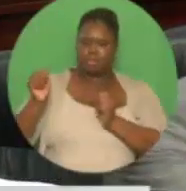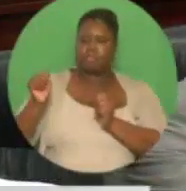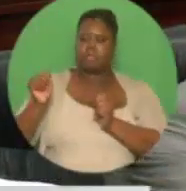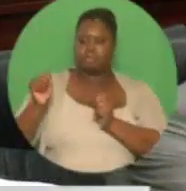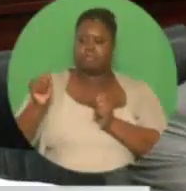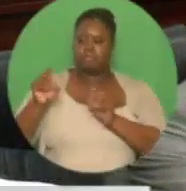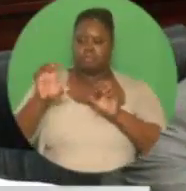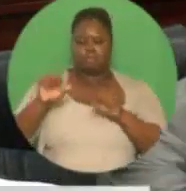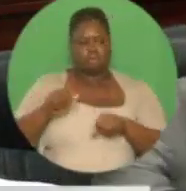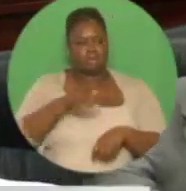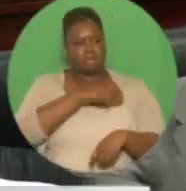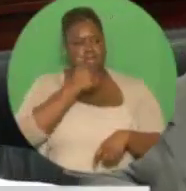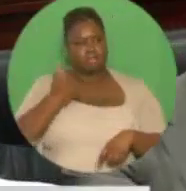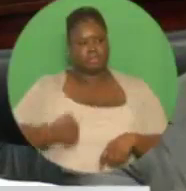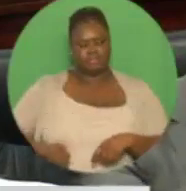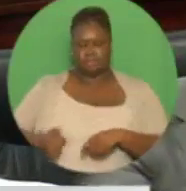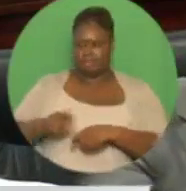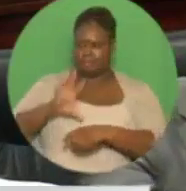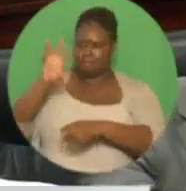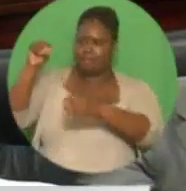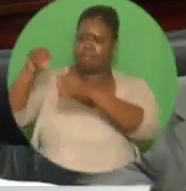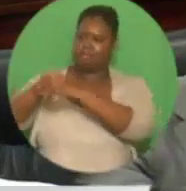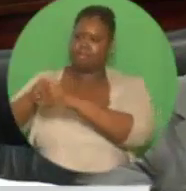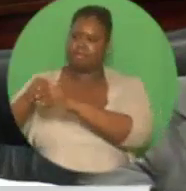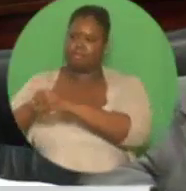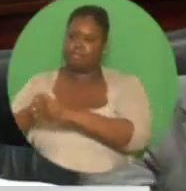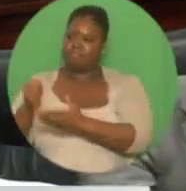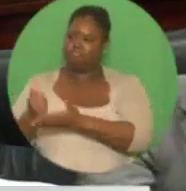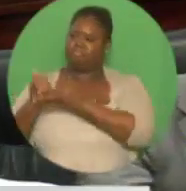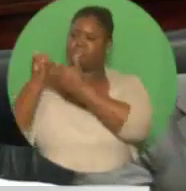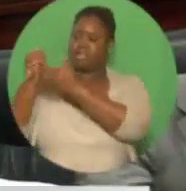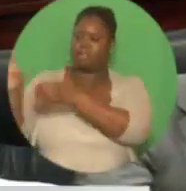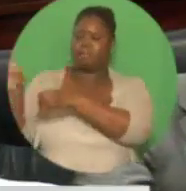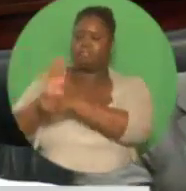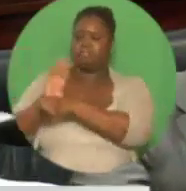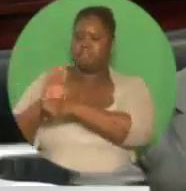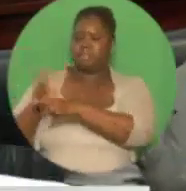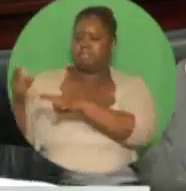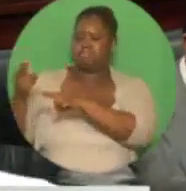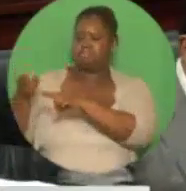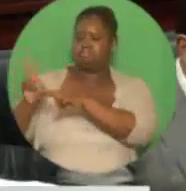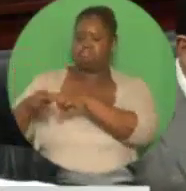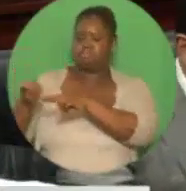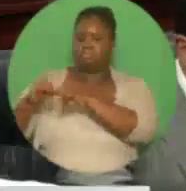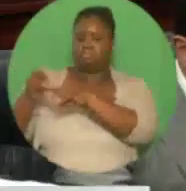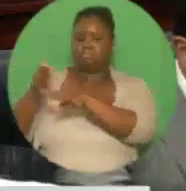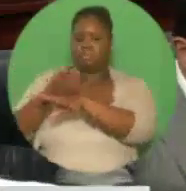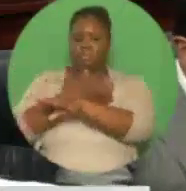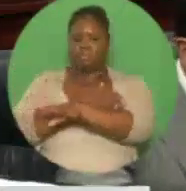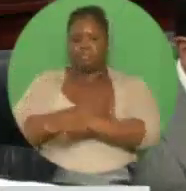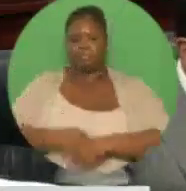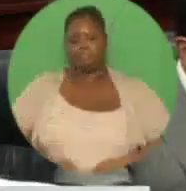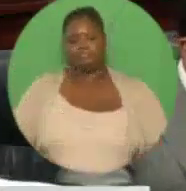market integration and economic cooperation in the strategic region of South and Central America.